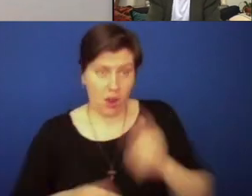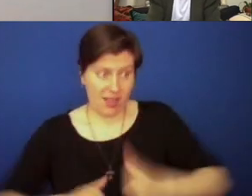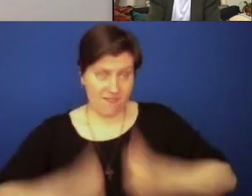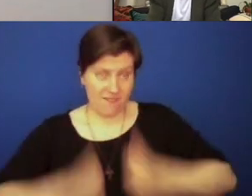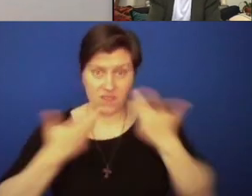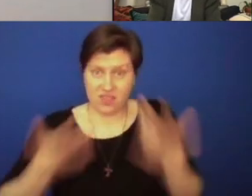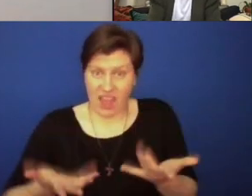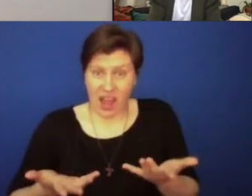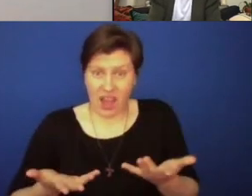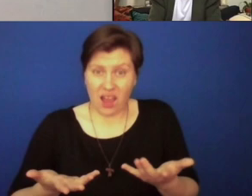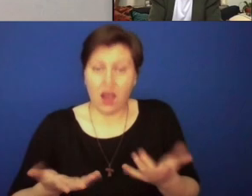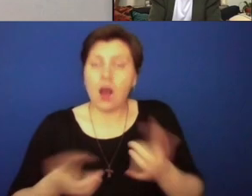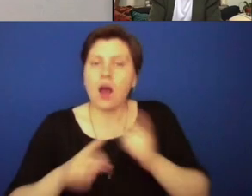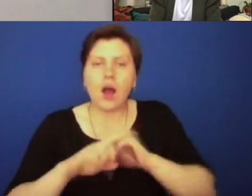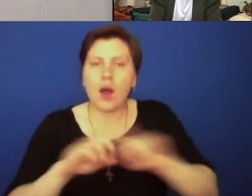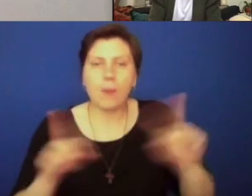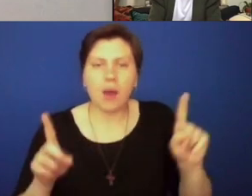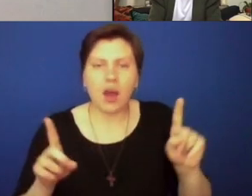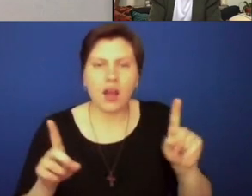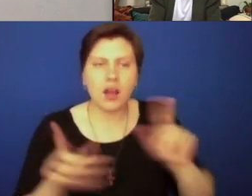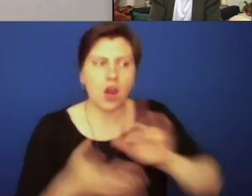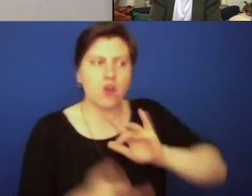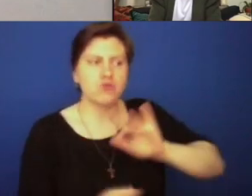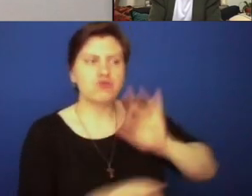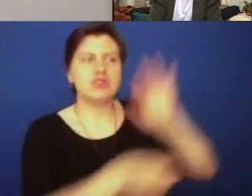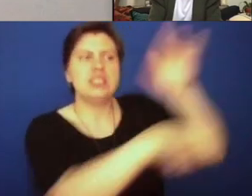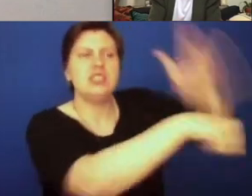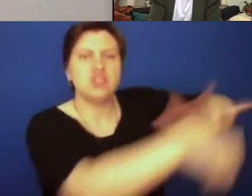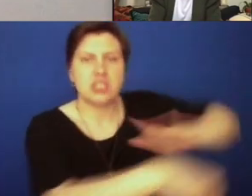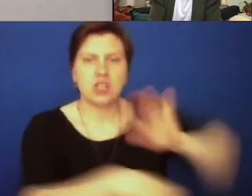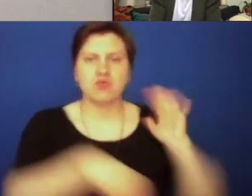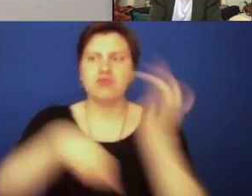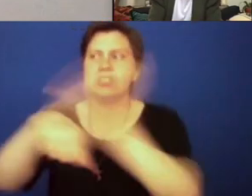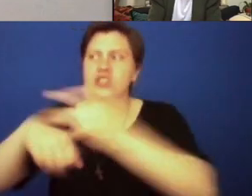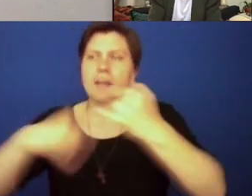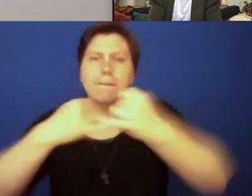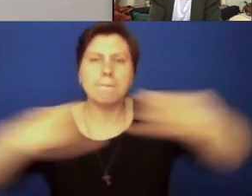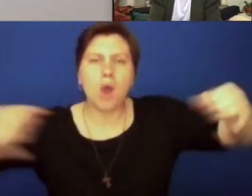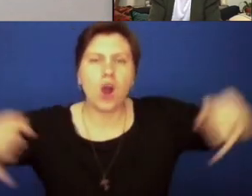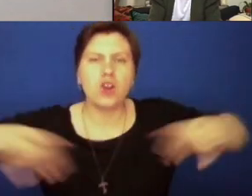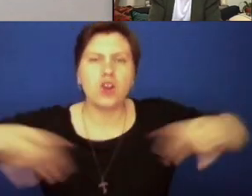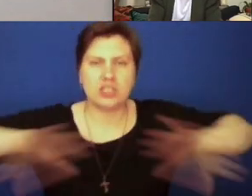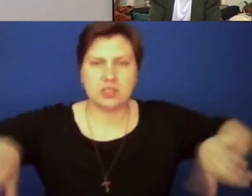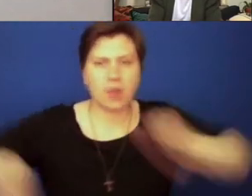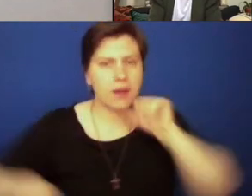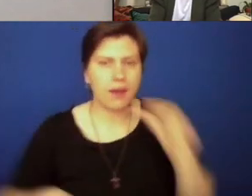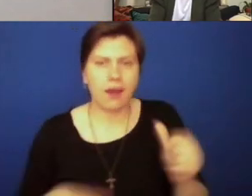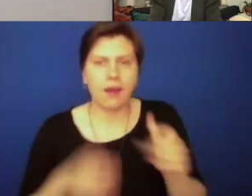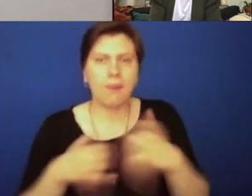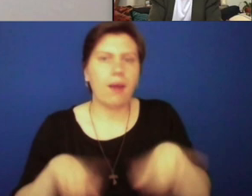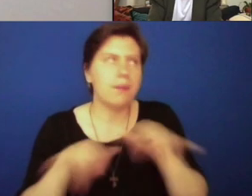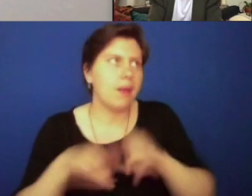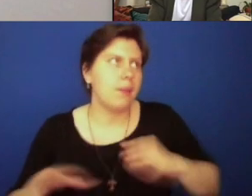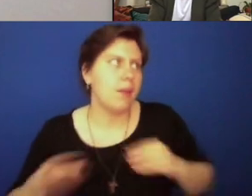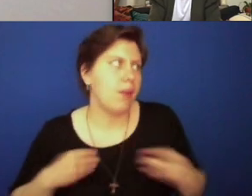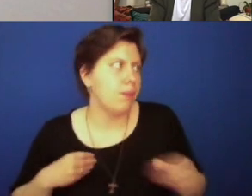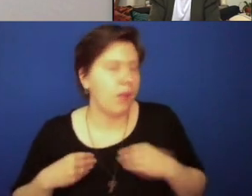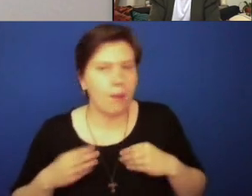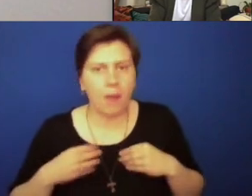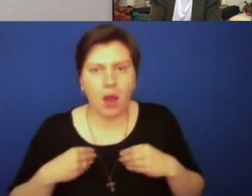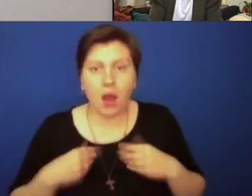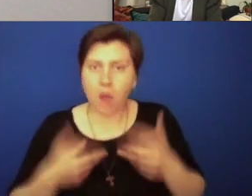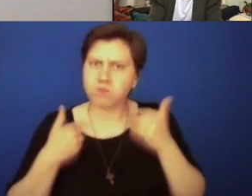live in, but reaching out into the margins, reaching out out of your comfort zone, not being passive, having those